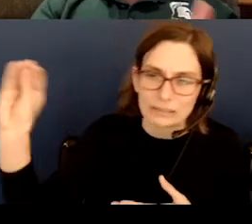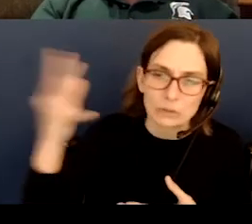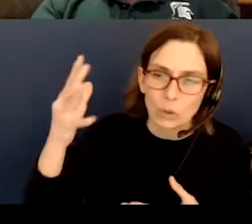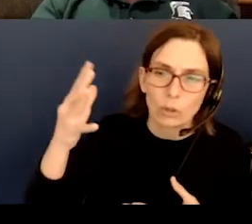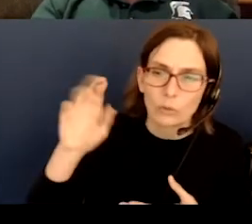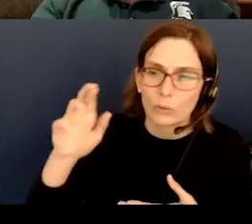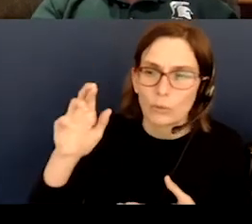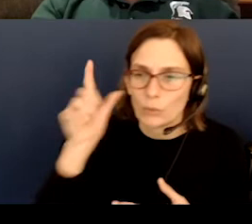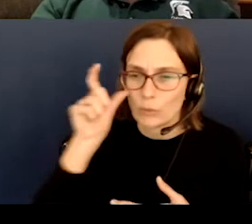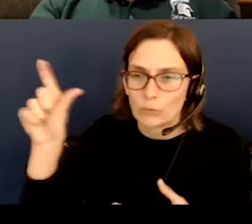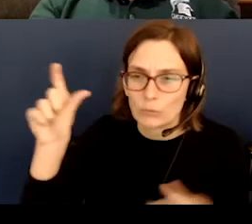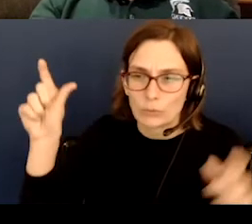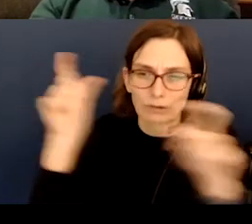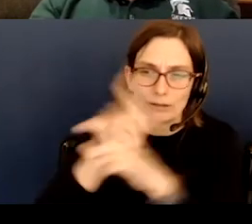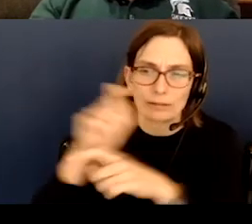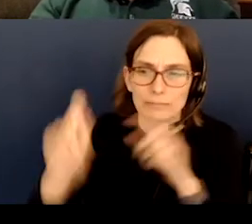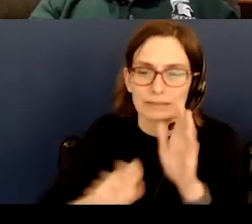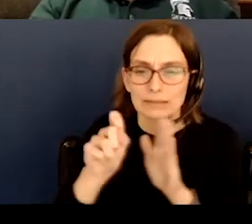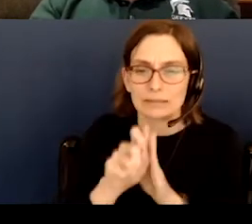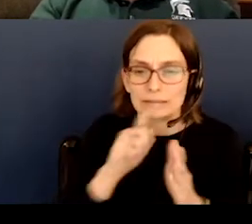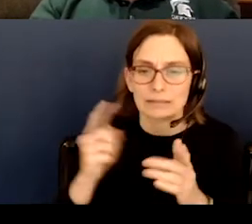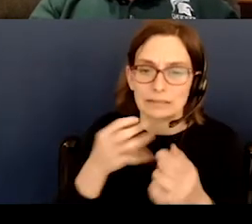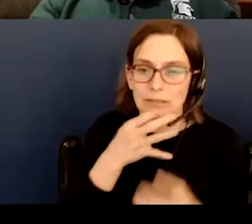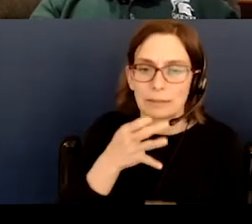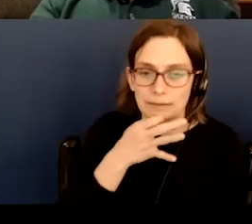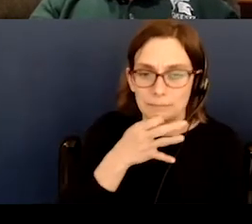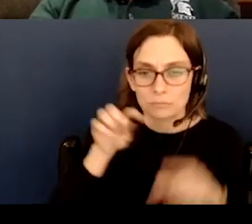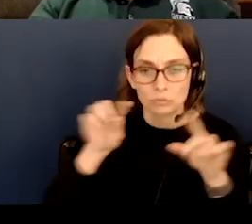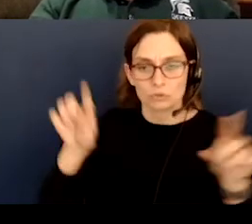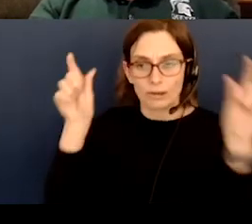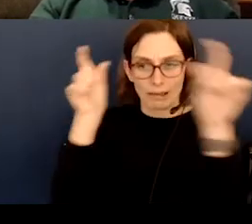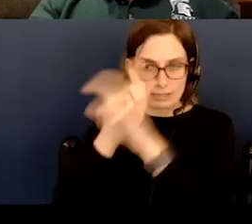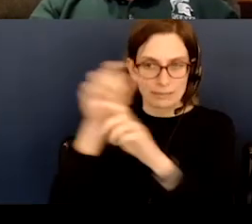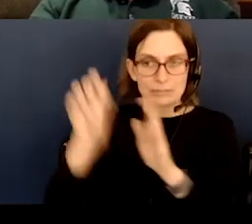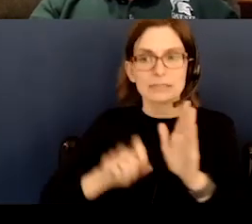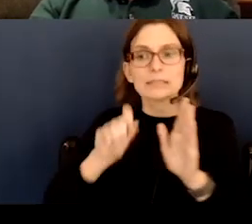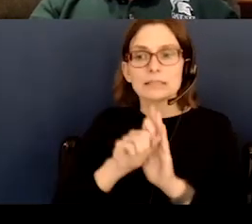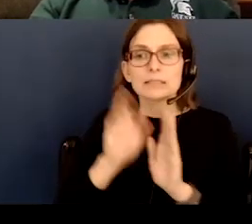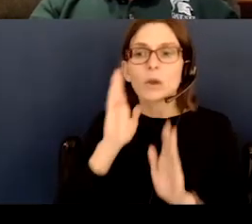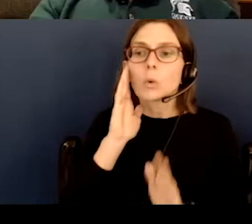solar lunar eclipse season is coming. During the eclipse season, there will be